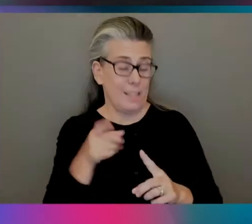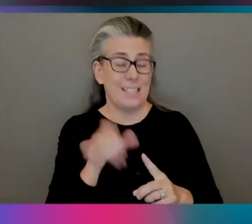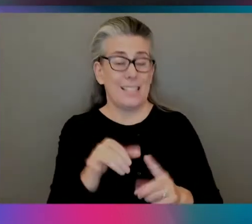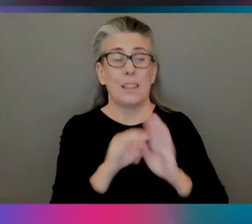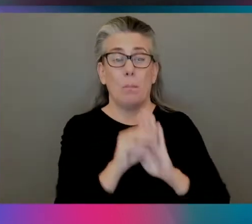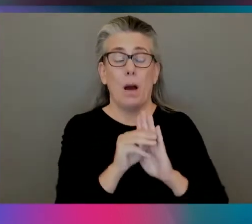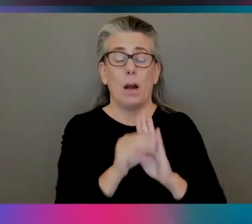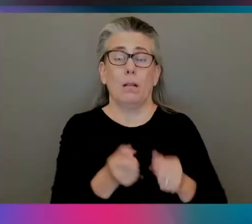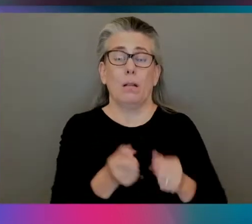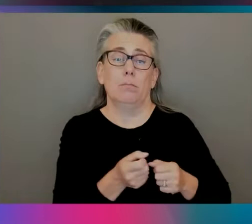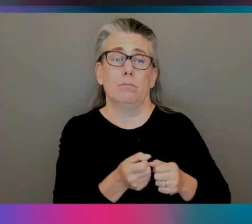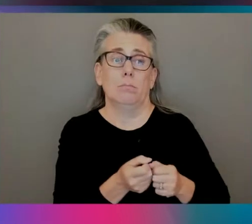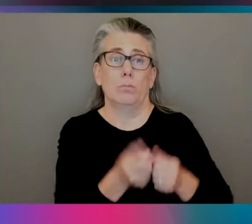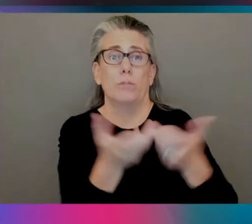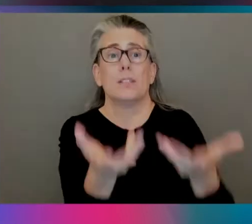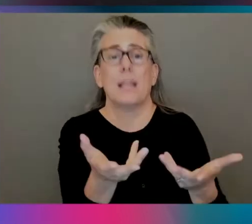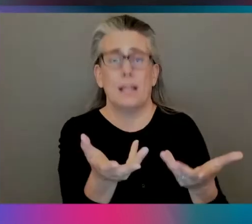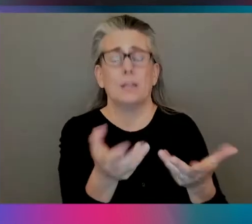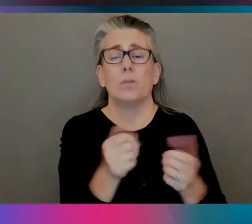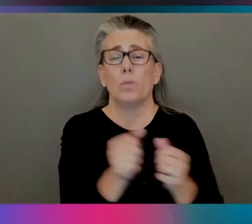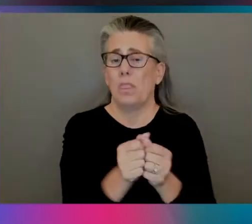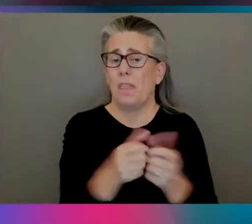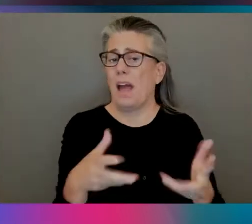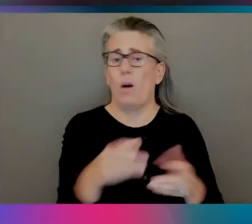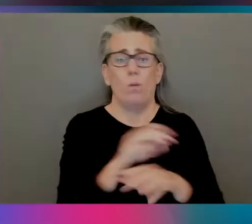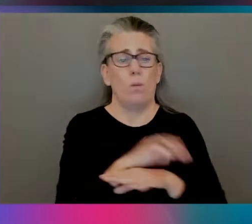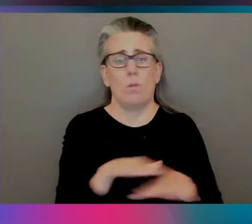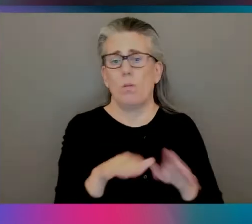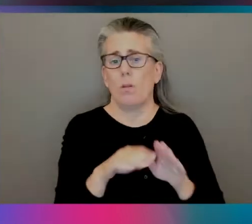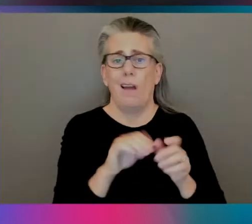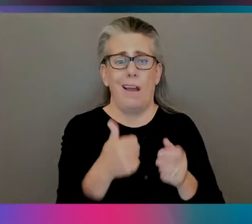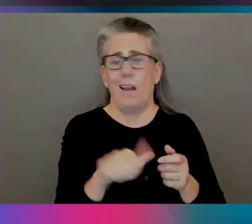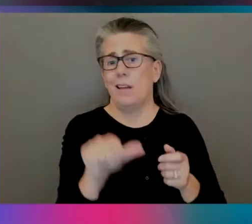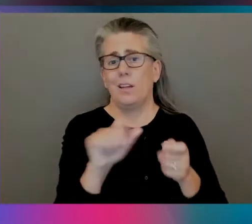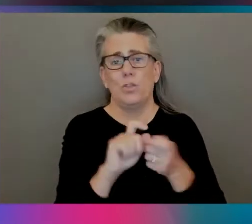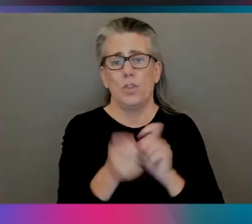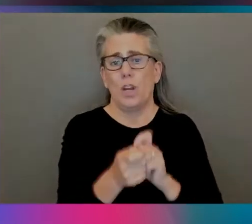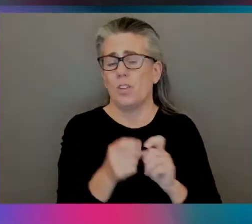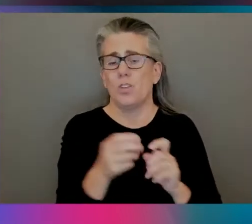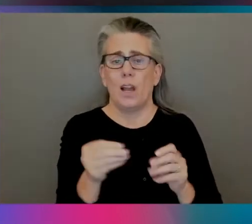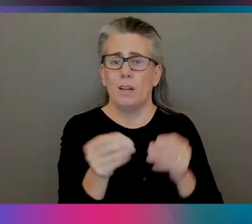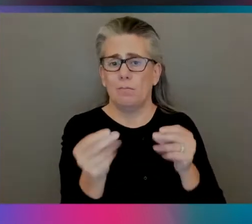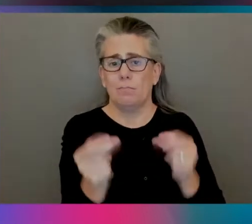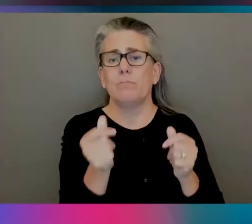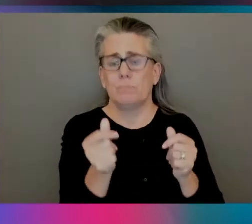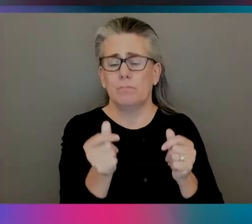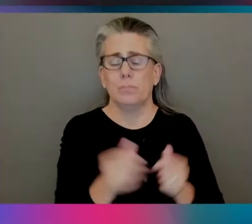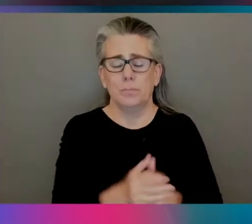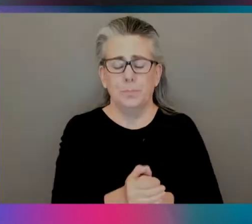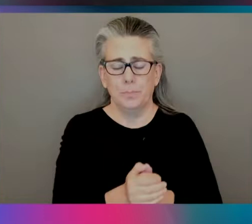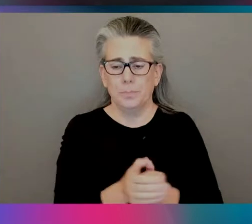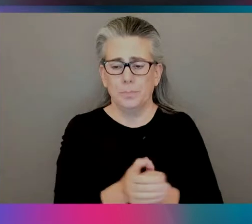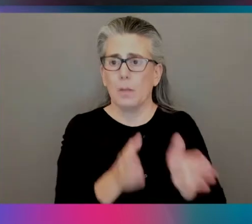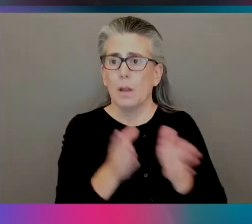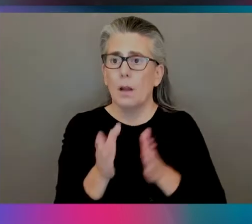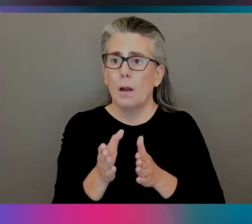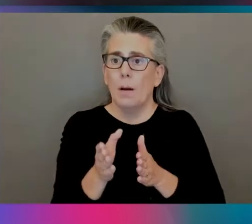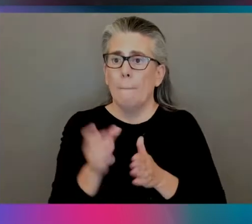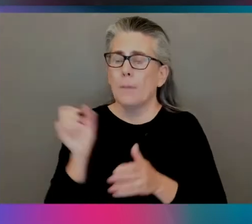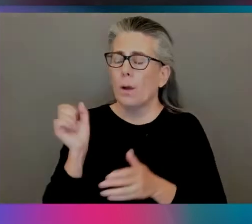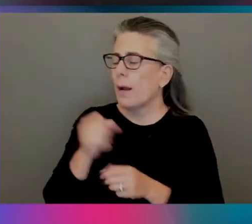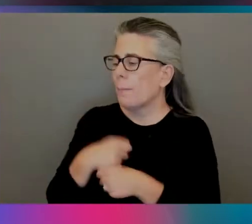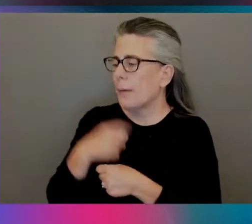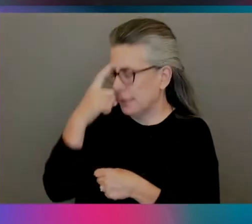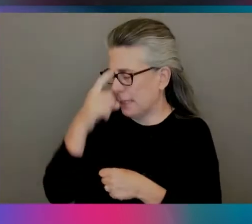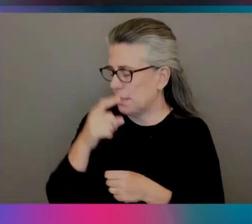in bias or, you know, predictive power. Okay. Yeah, that makes sense. I mean, you know, I've gotten some funny looks